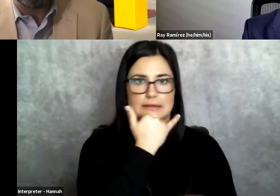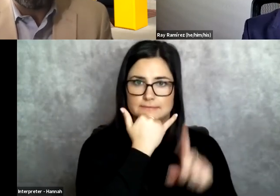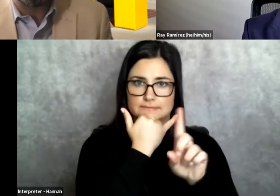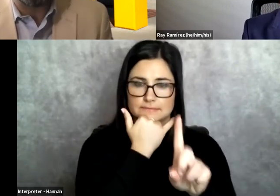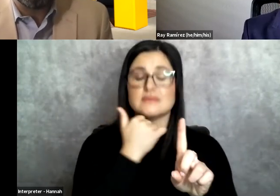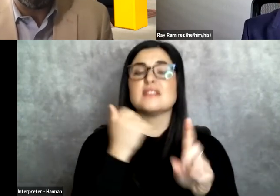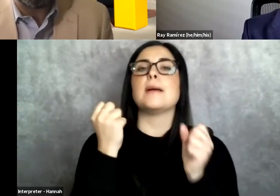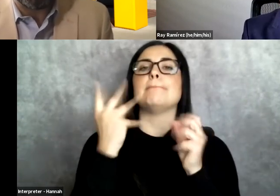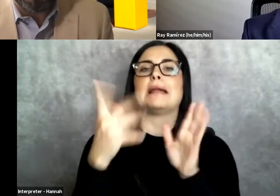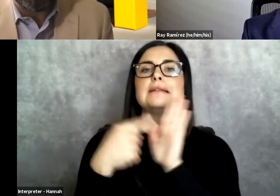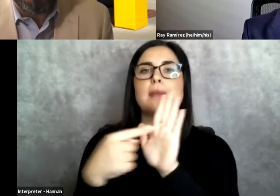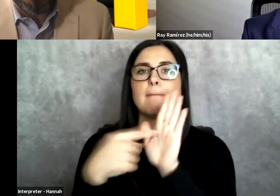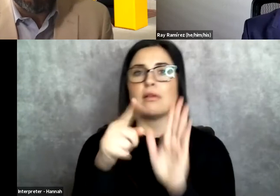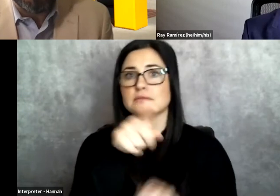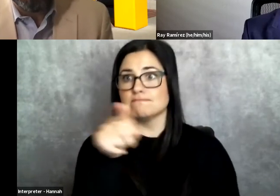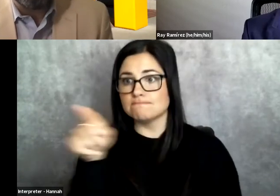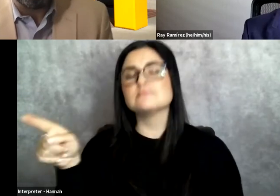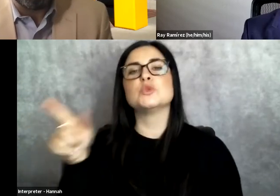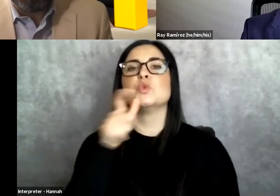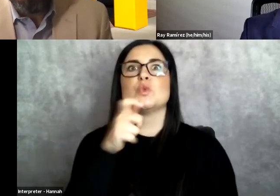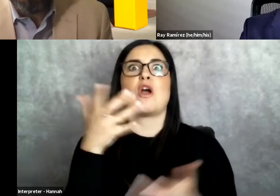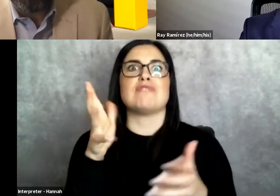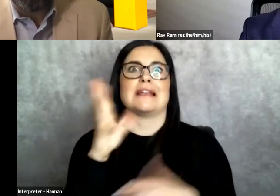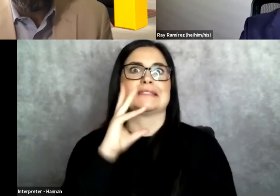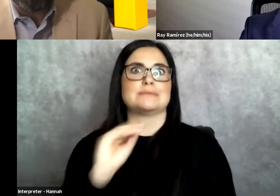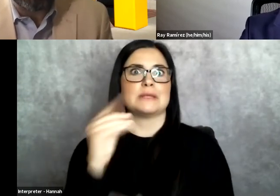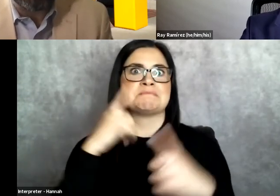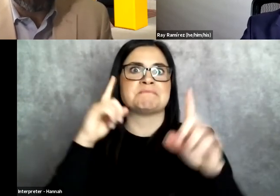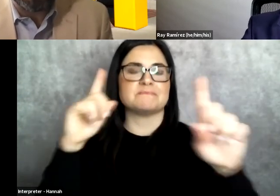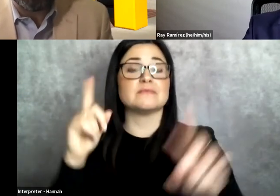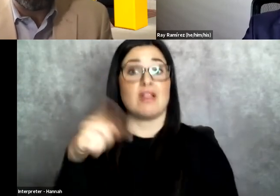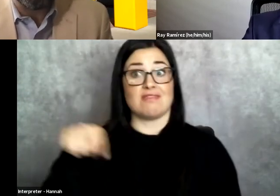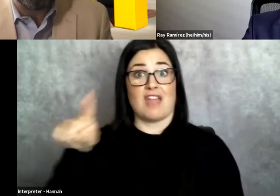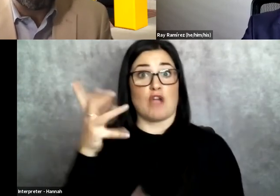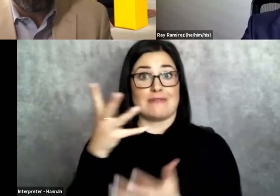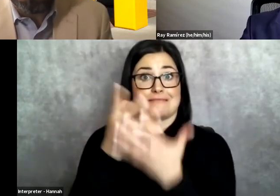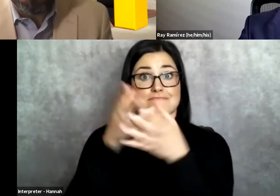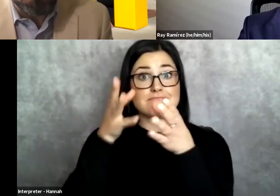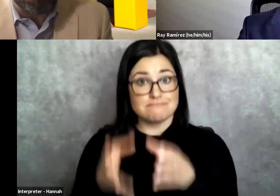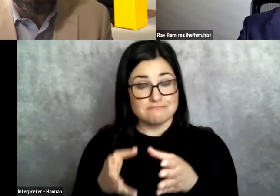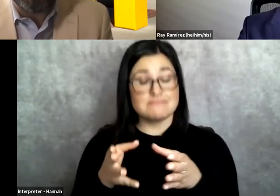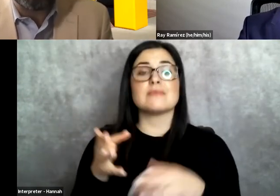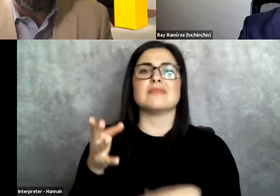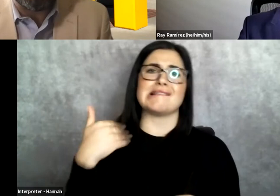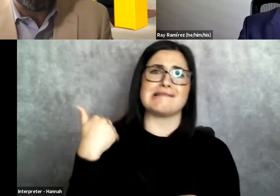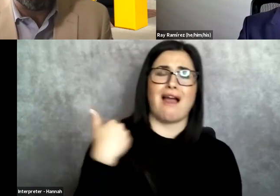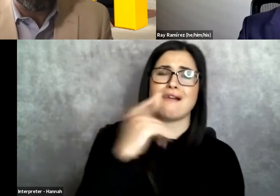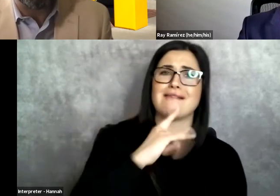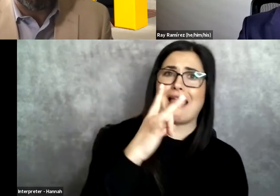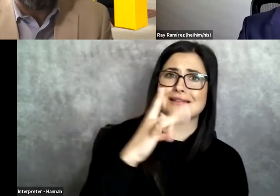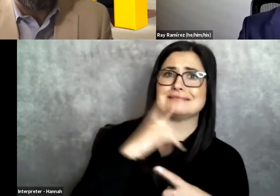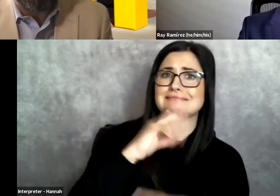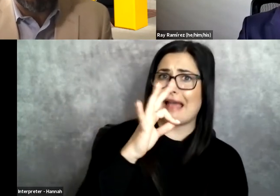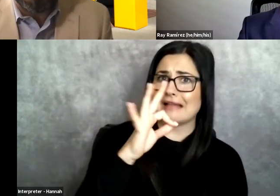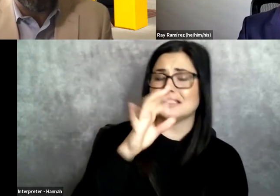of people doing exactly that. People that were formerly incarcerated, you know, from young people from 18 to 19 years